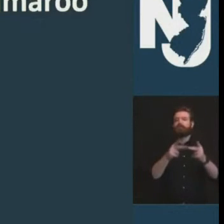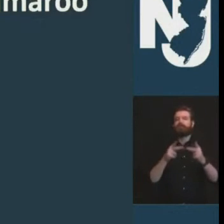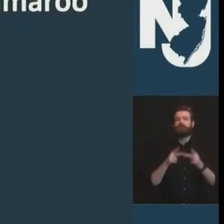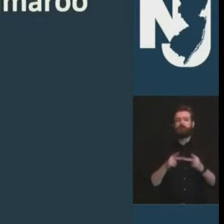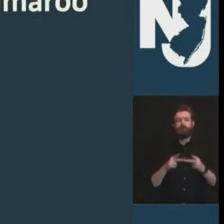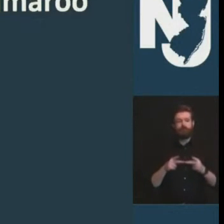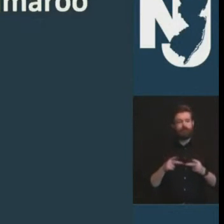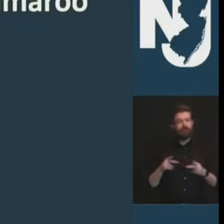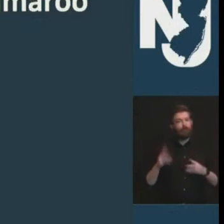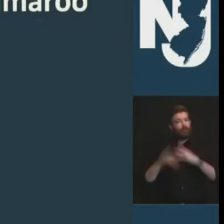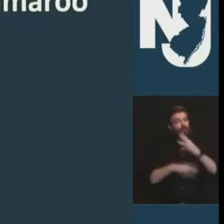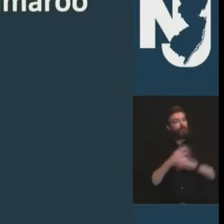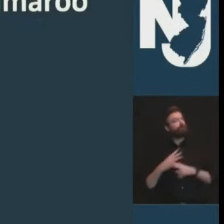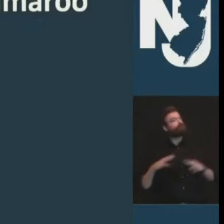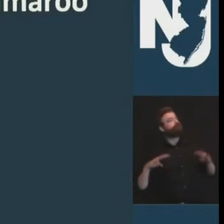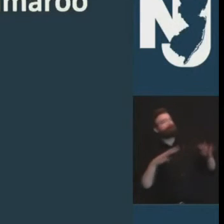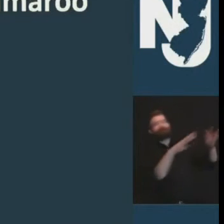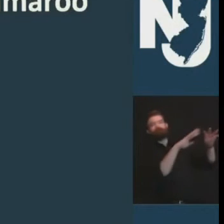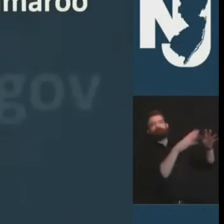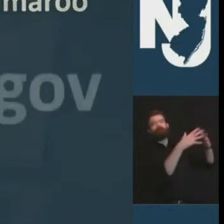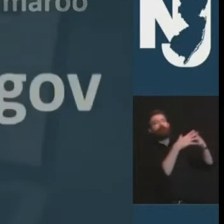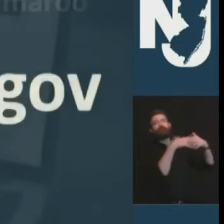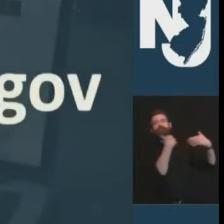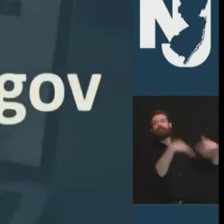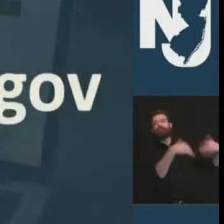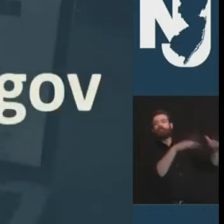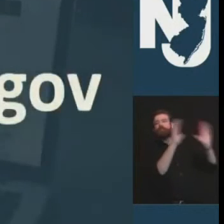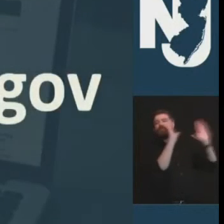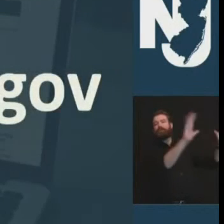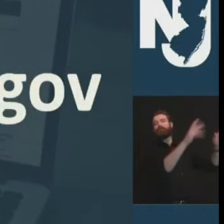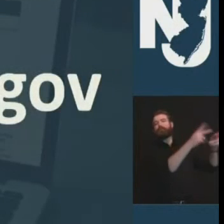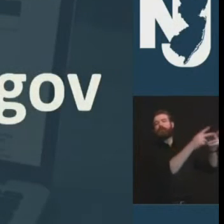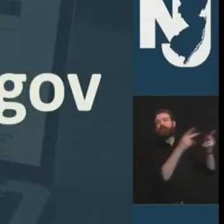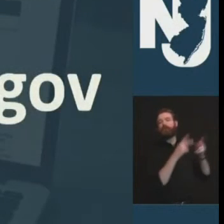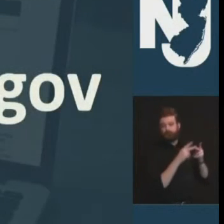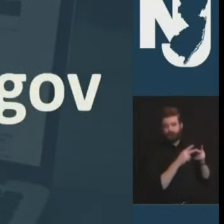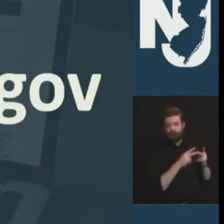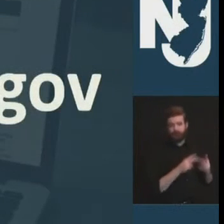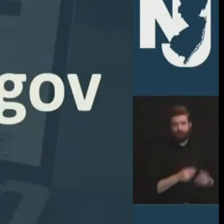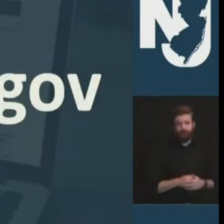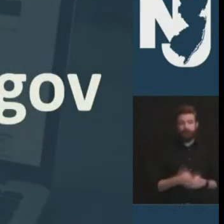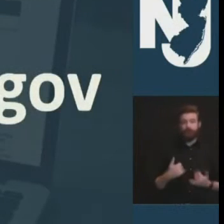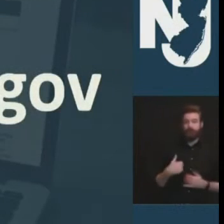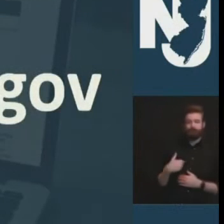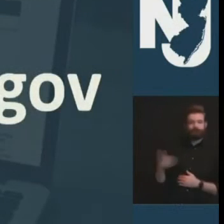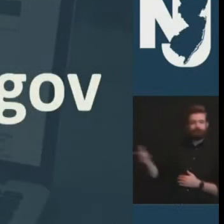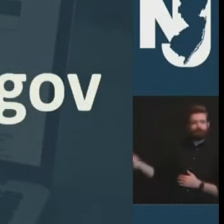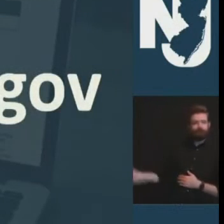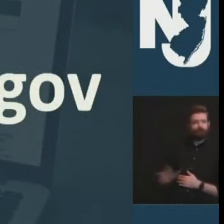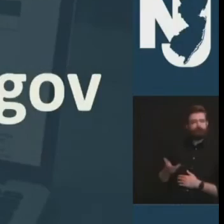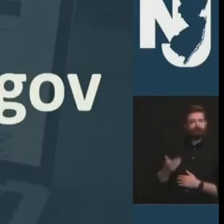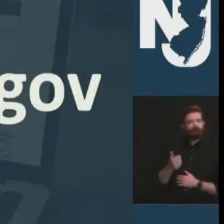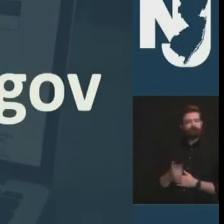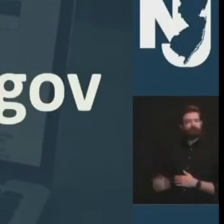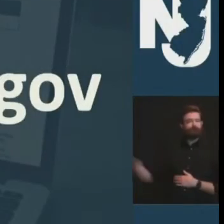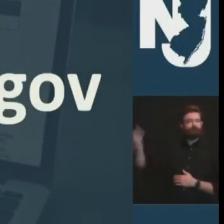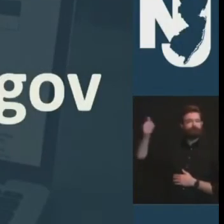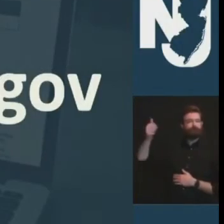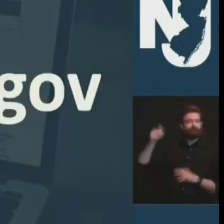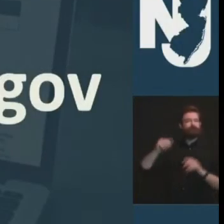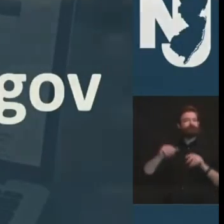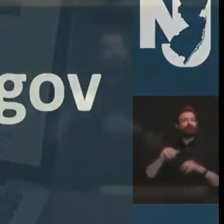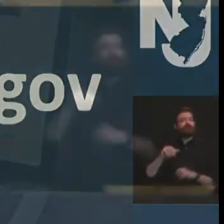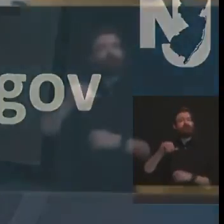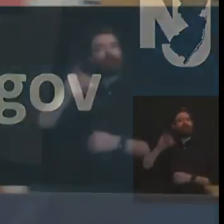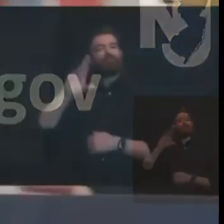of the entire world with that please help me welcome the woman who needs no introduction the commissioner of the department of health judy